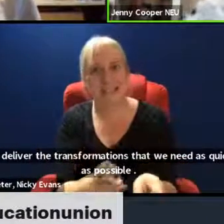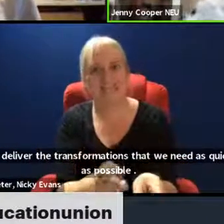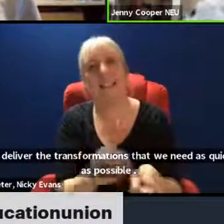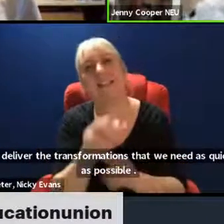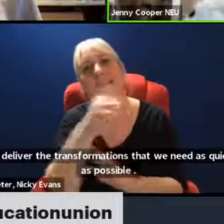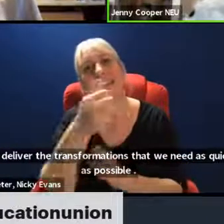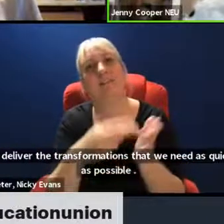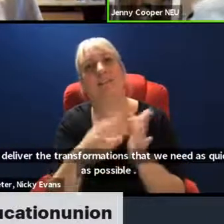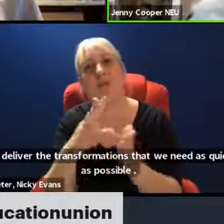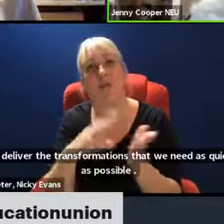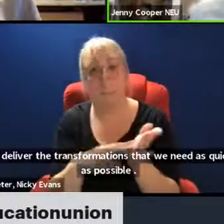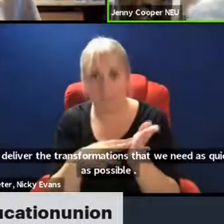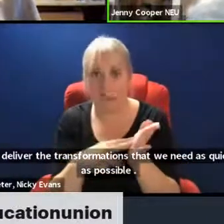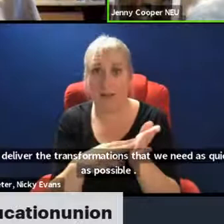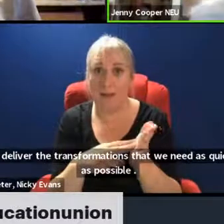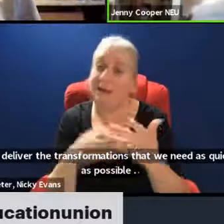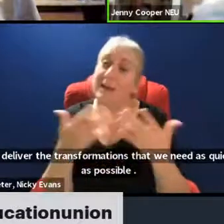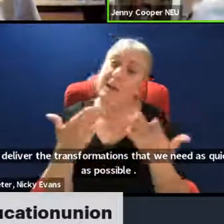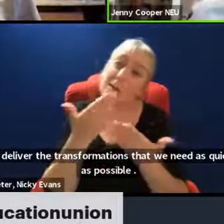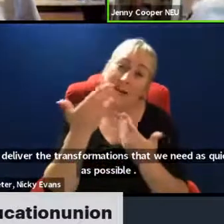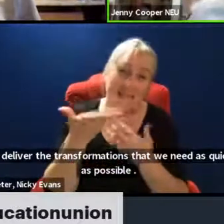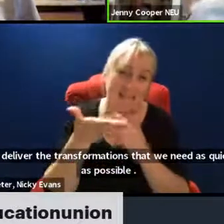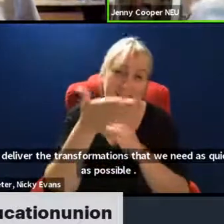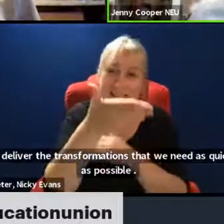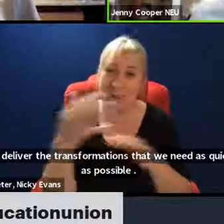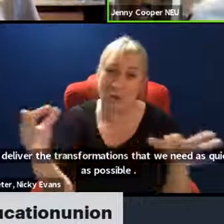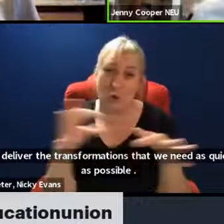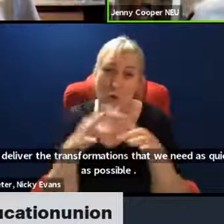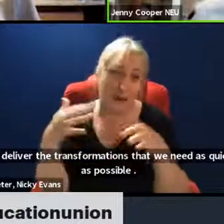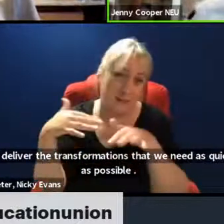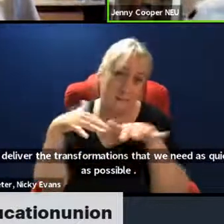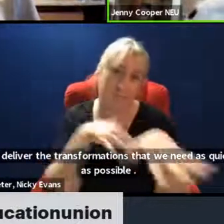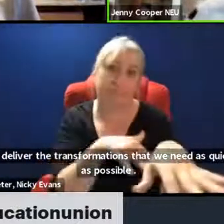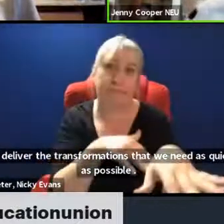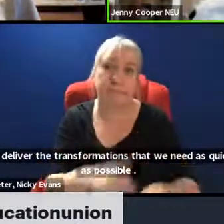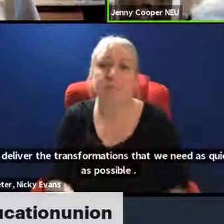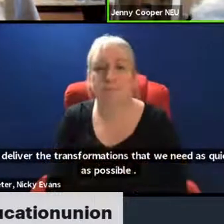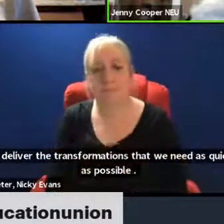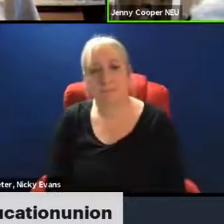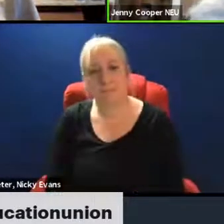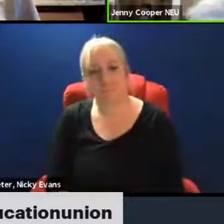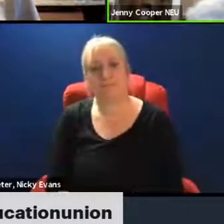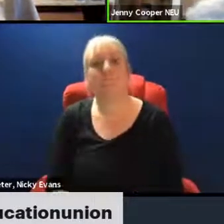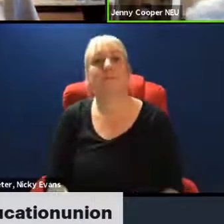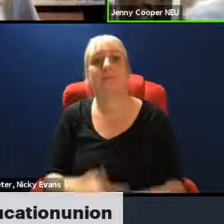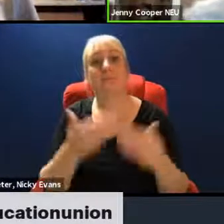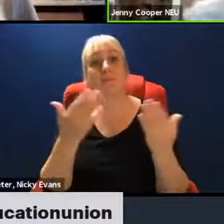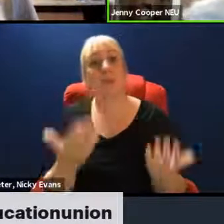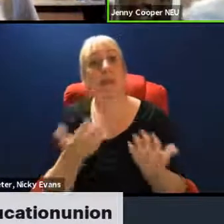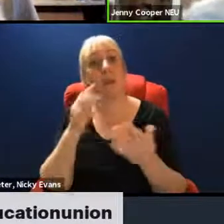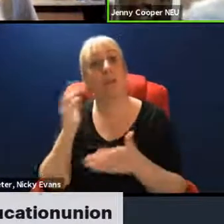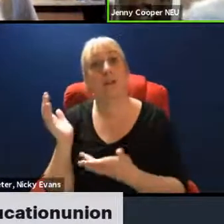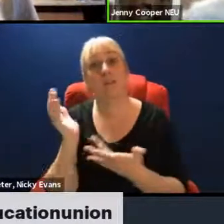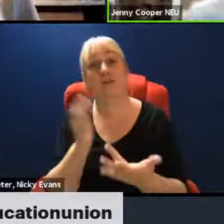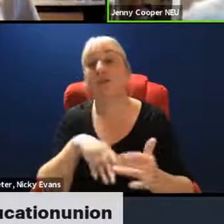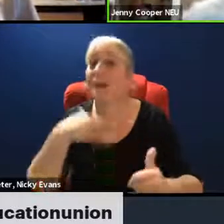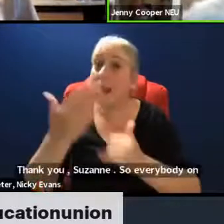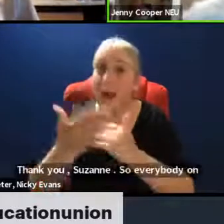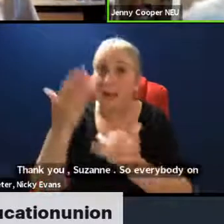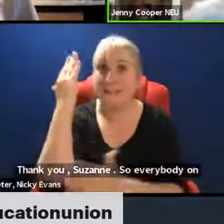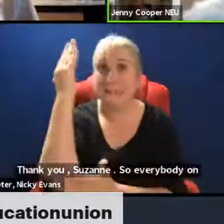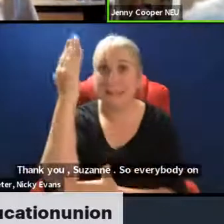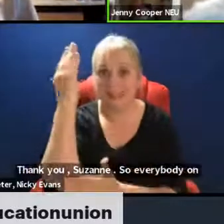there's nothing else you do this year, do that. Okay, thanks for that. I'm now going to introduce our final speaker,